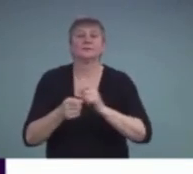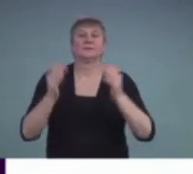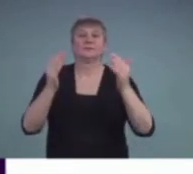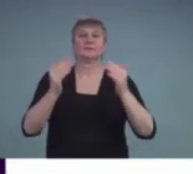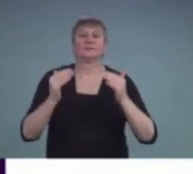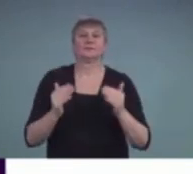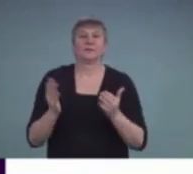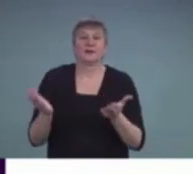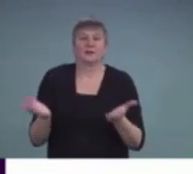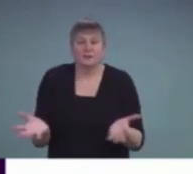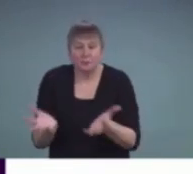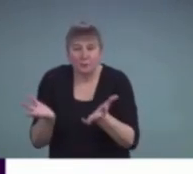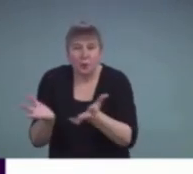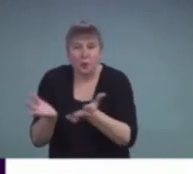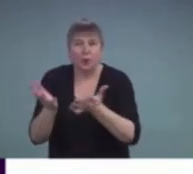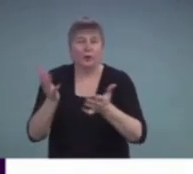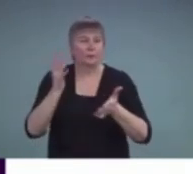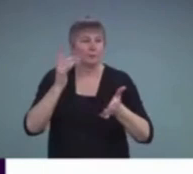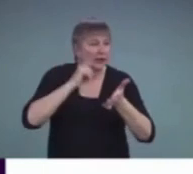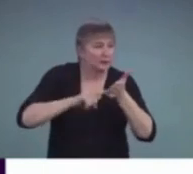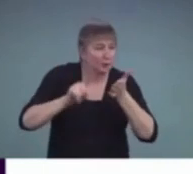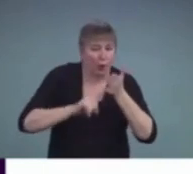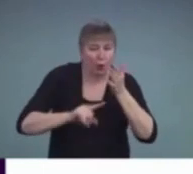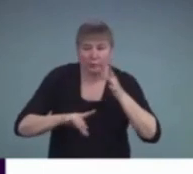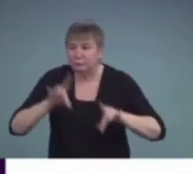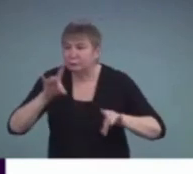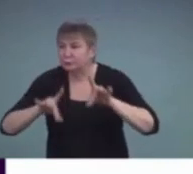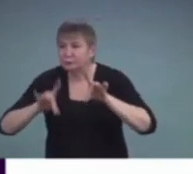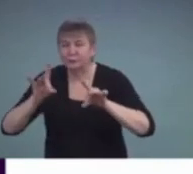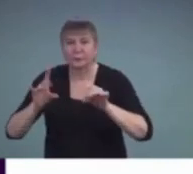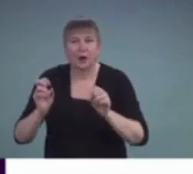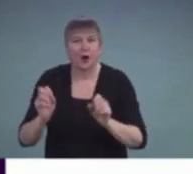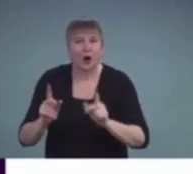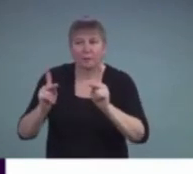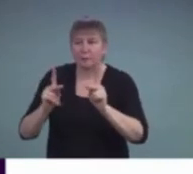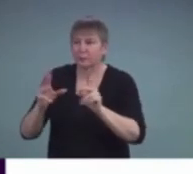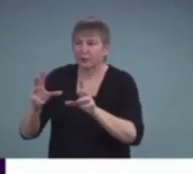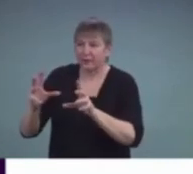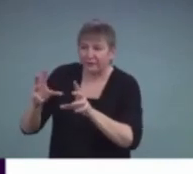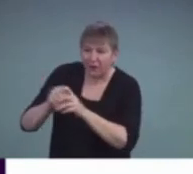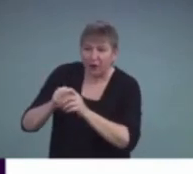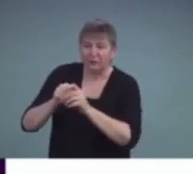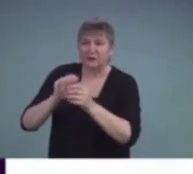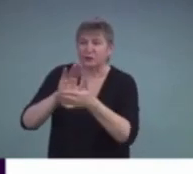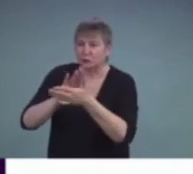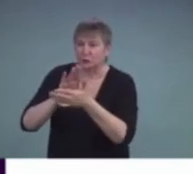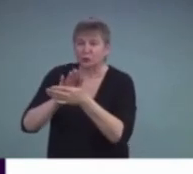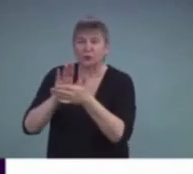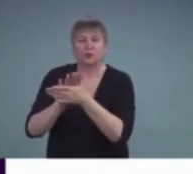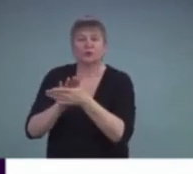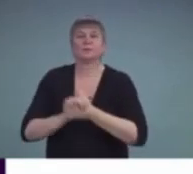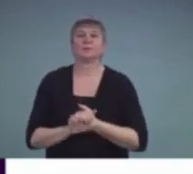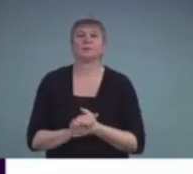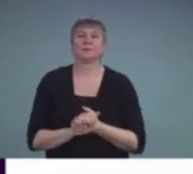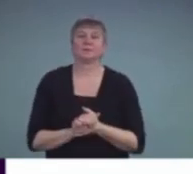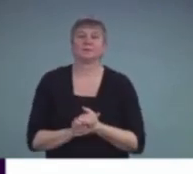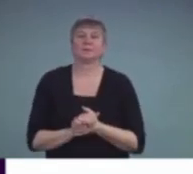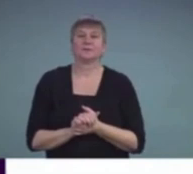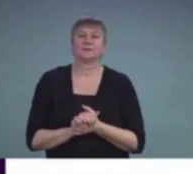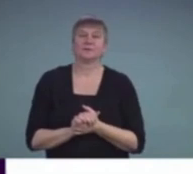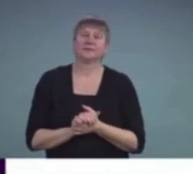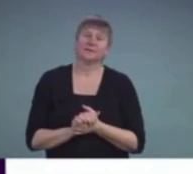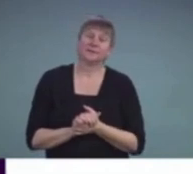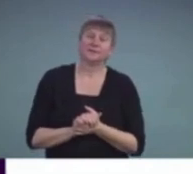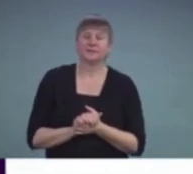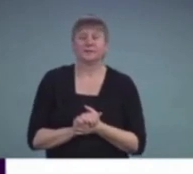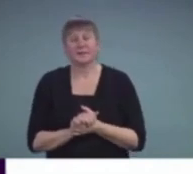for opportunities that they can participate in in school. Knowing that perhaps they